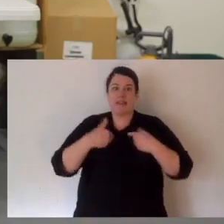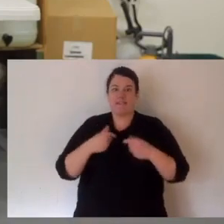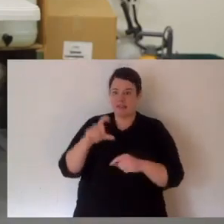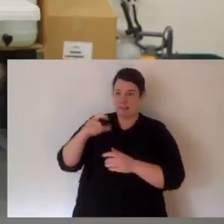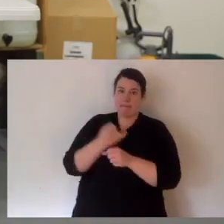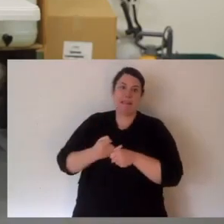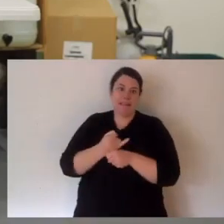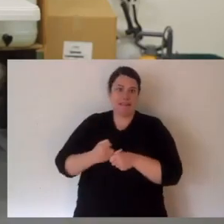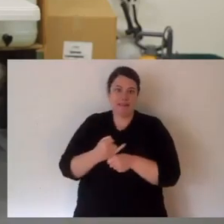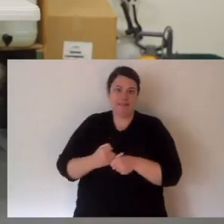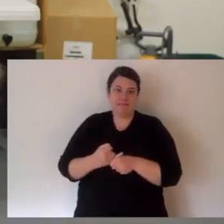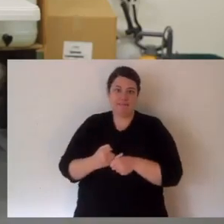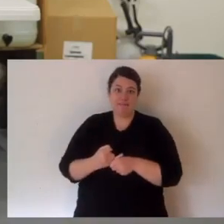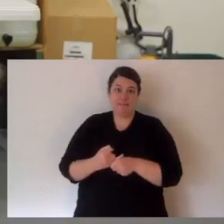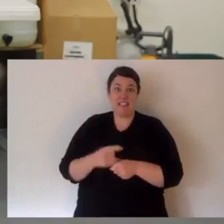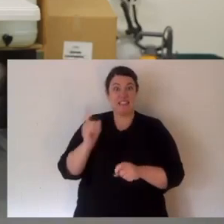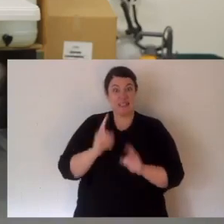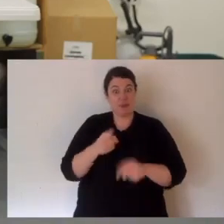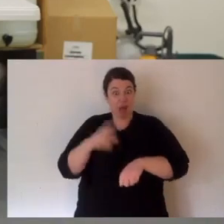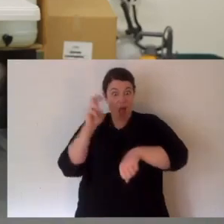hands. So I'll put some gloves on.